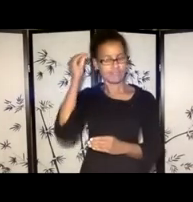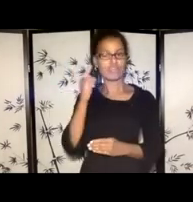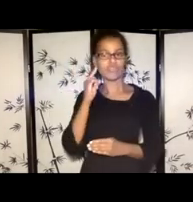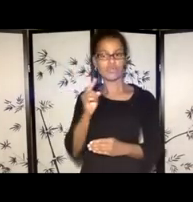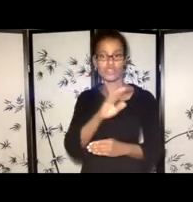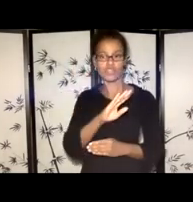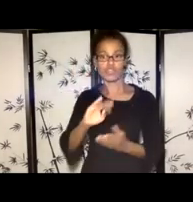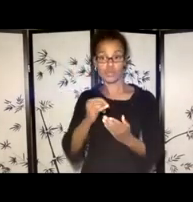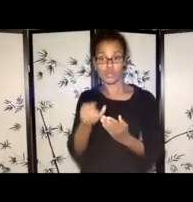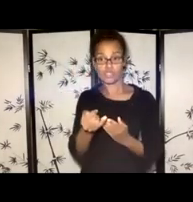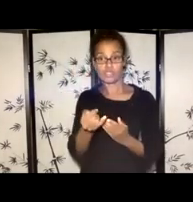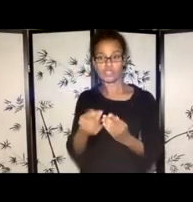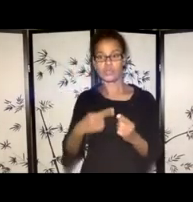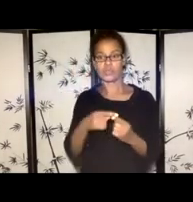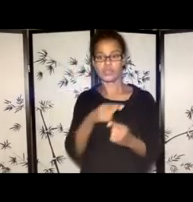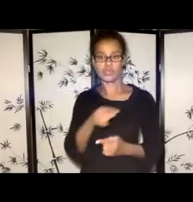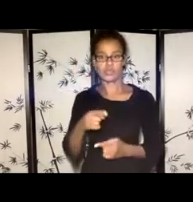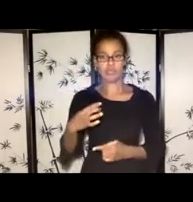and applying.